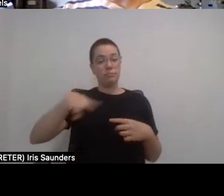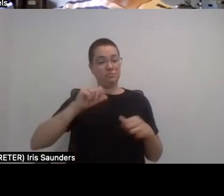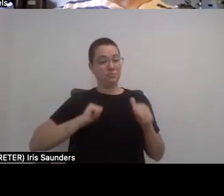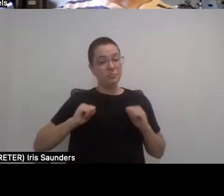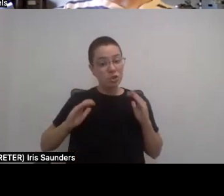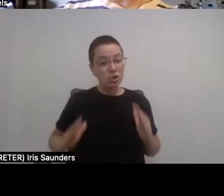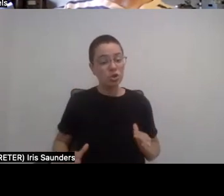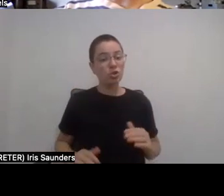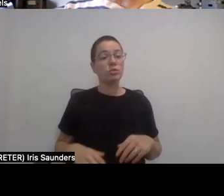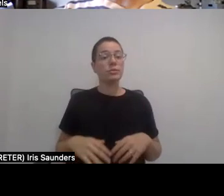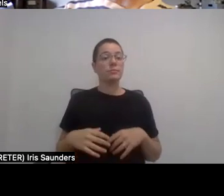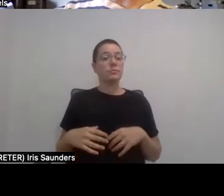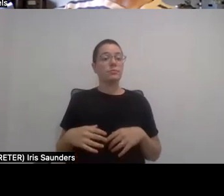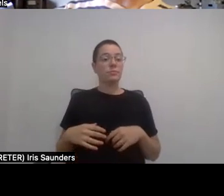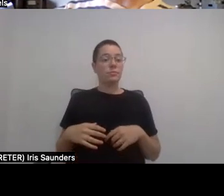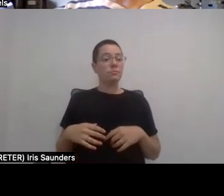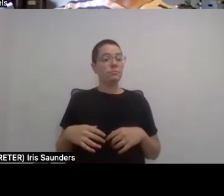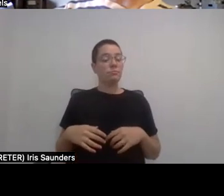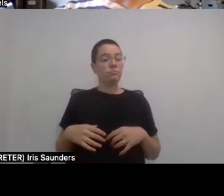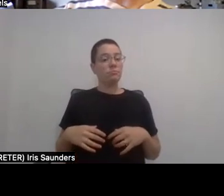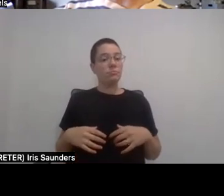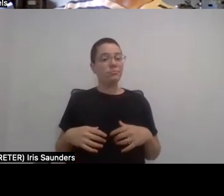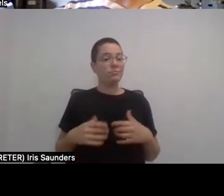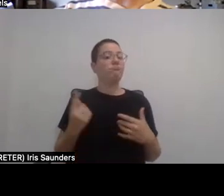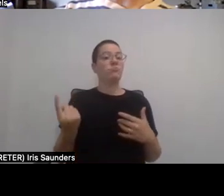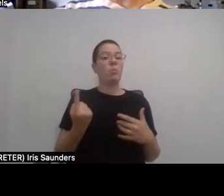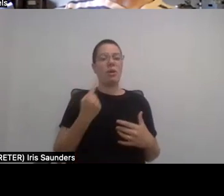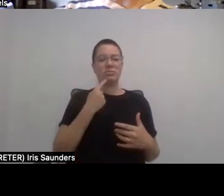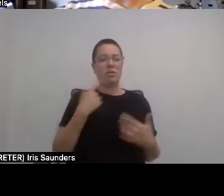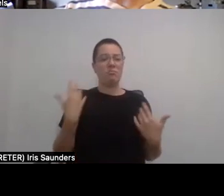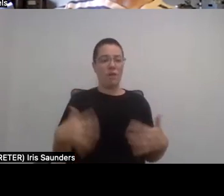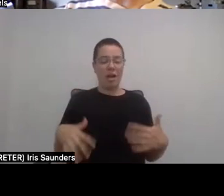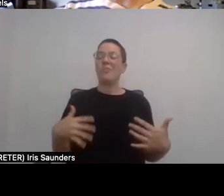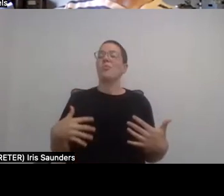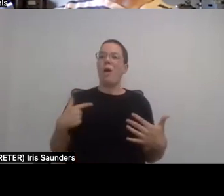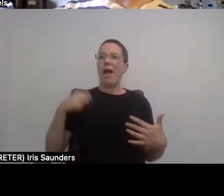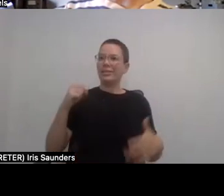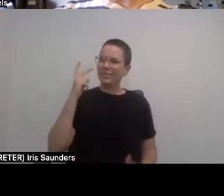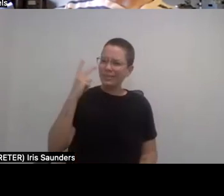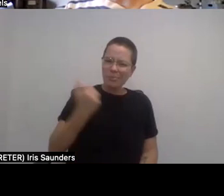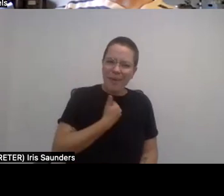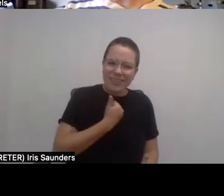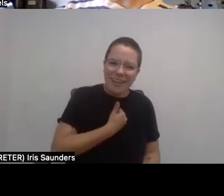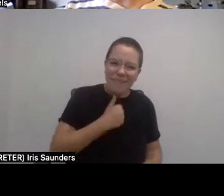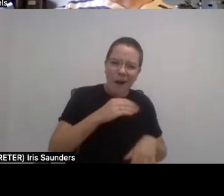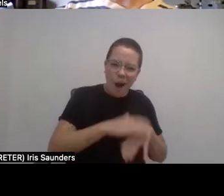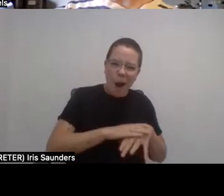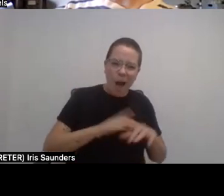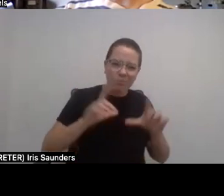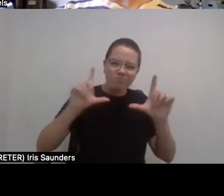said, oh, my goodness, I finally see myself on screen. I feel seen and I feel heard.